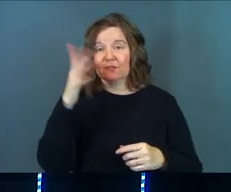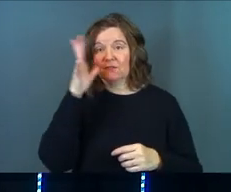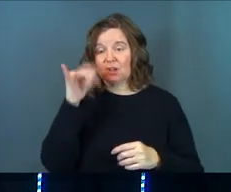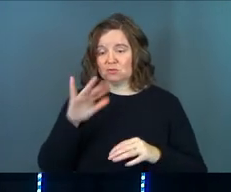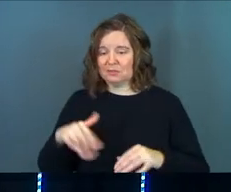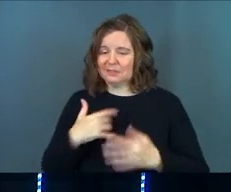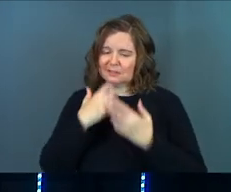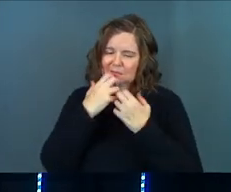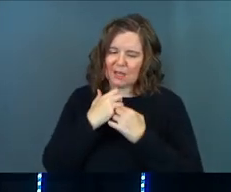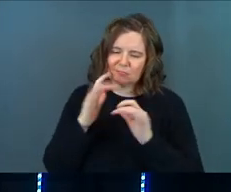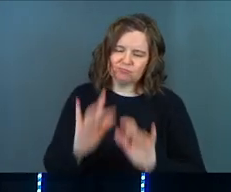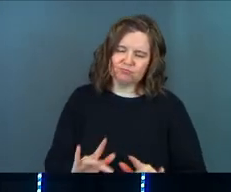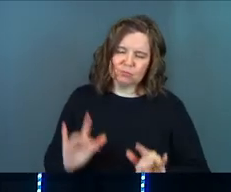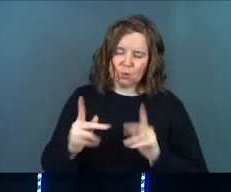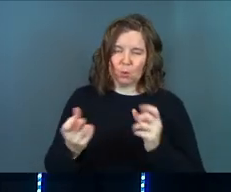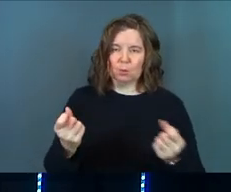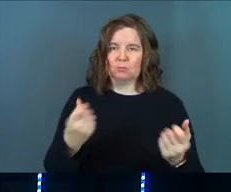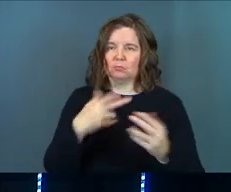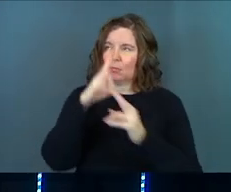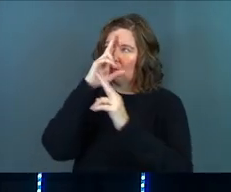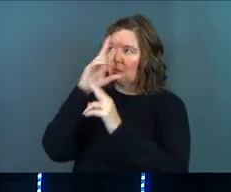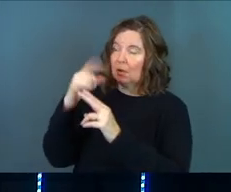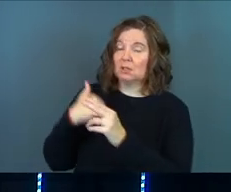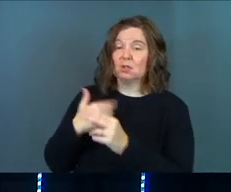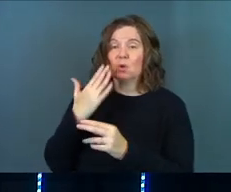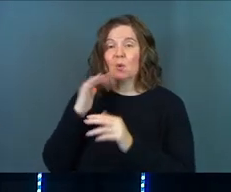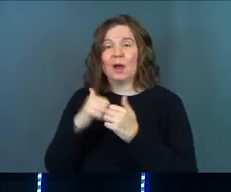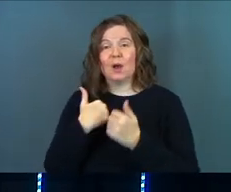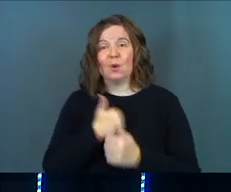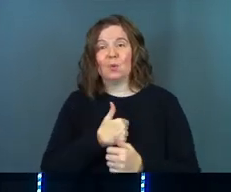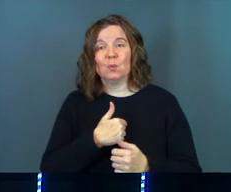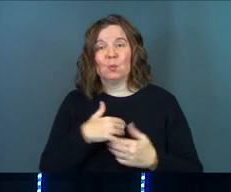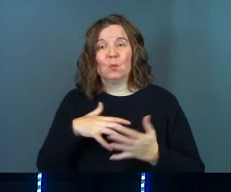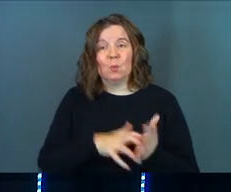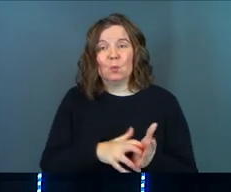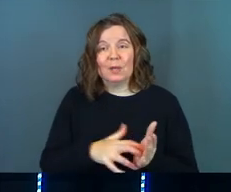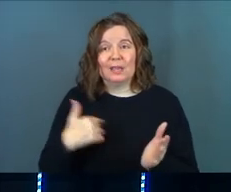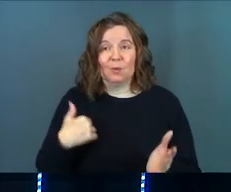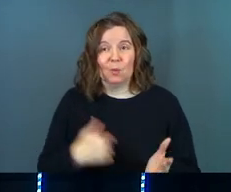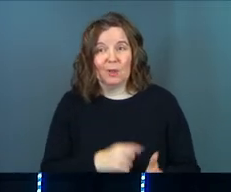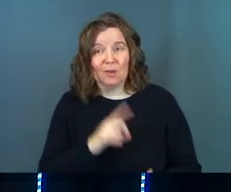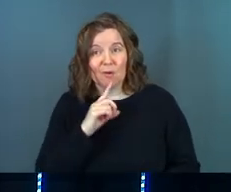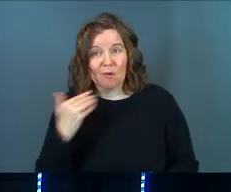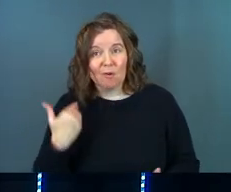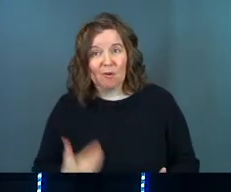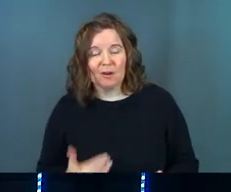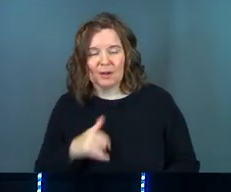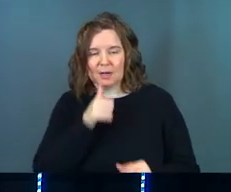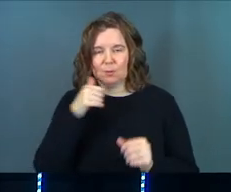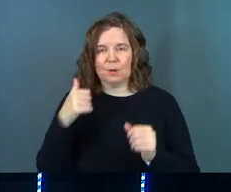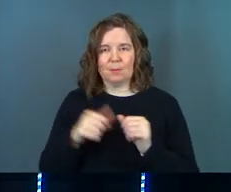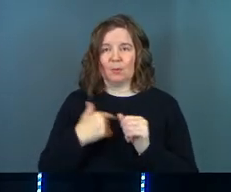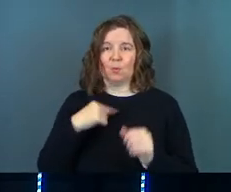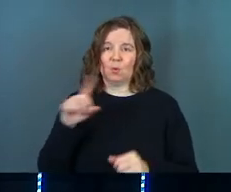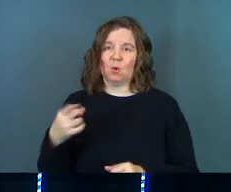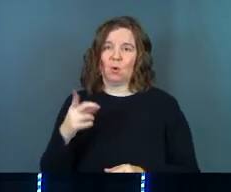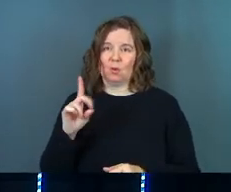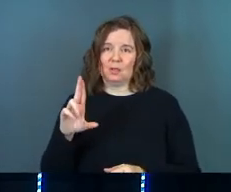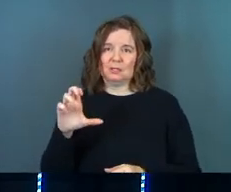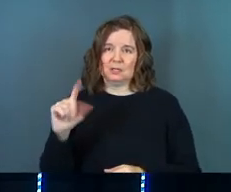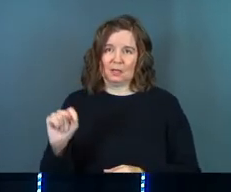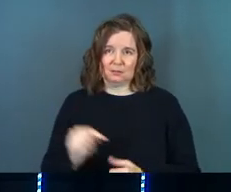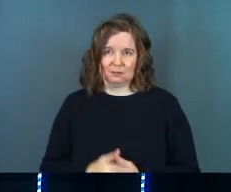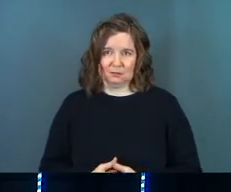Tender and he's compassionate to those who fear him. For he knows how weak we are. And he remembers we're only dust.